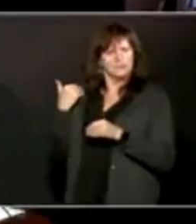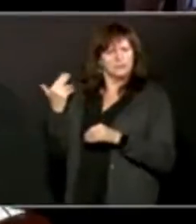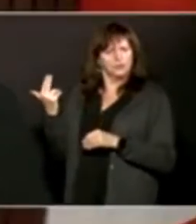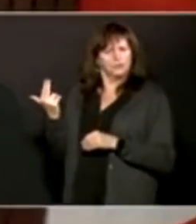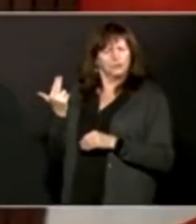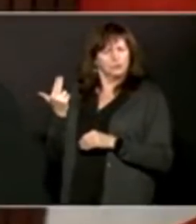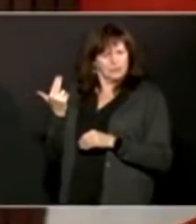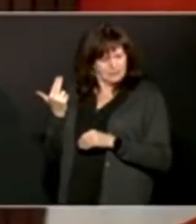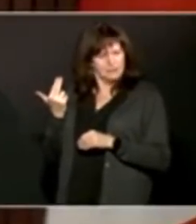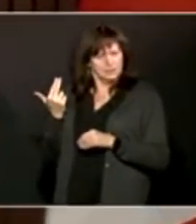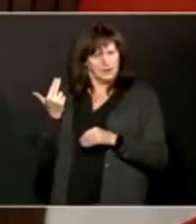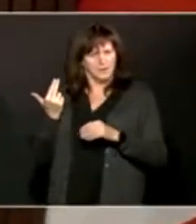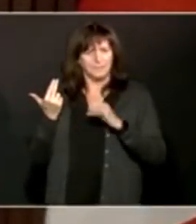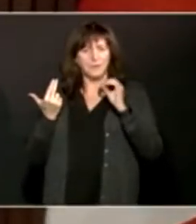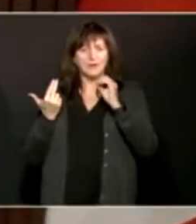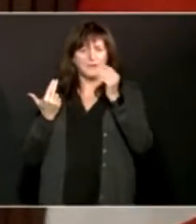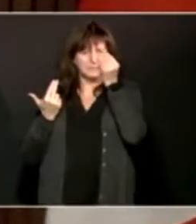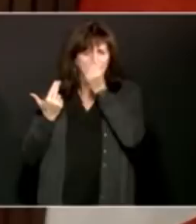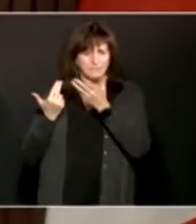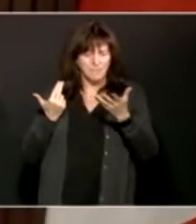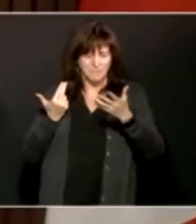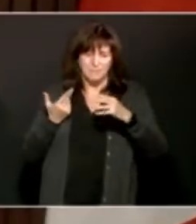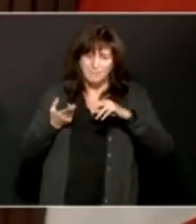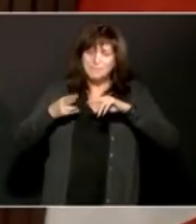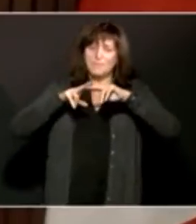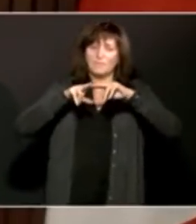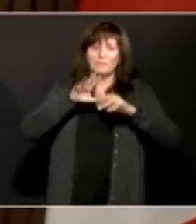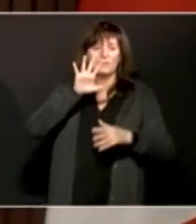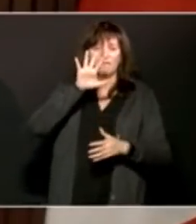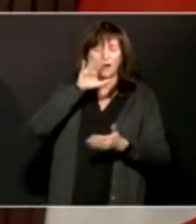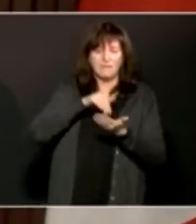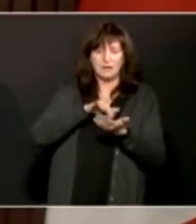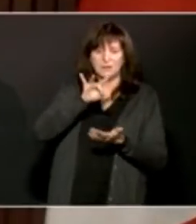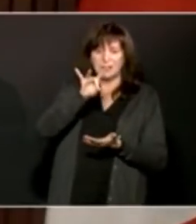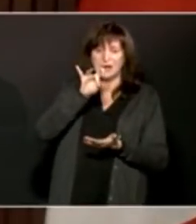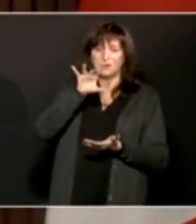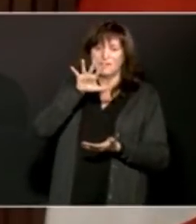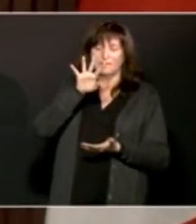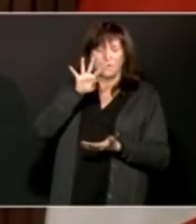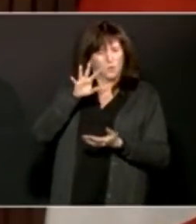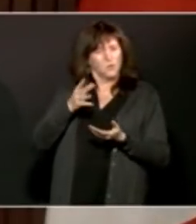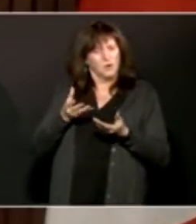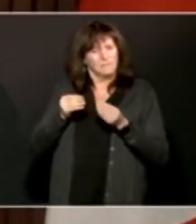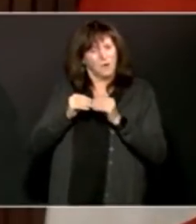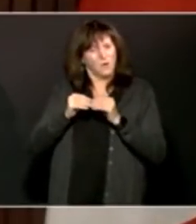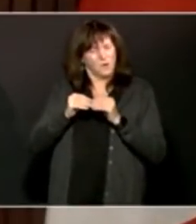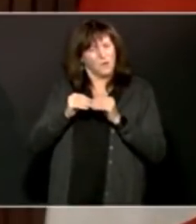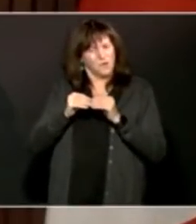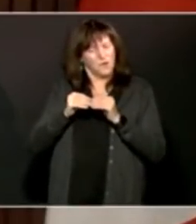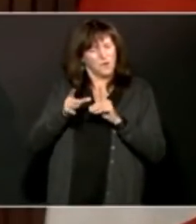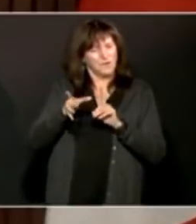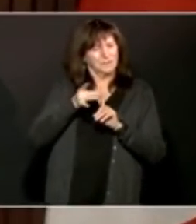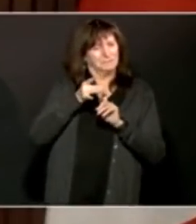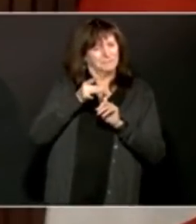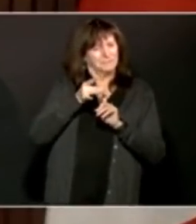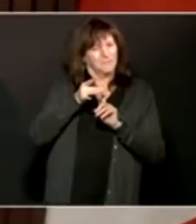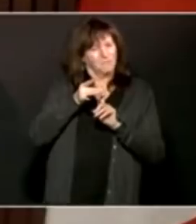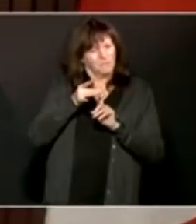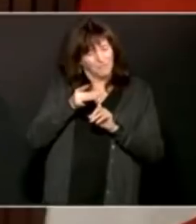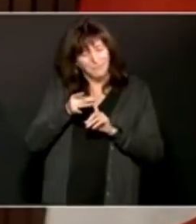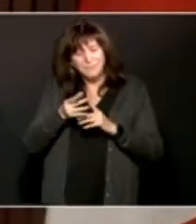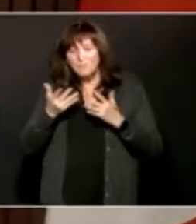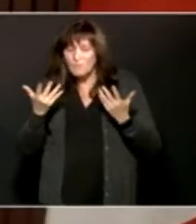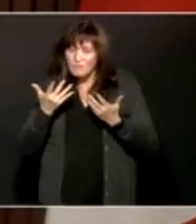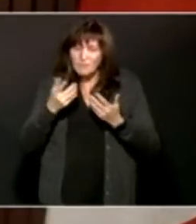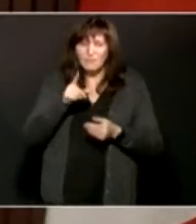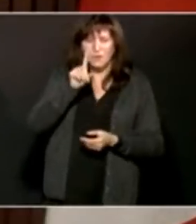5,854 cases of COVID-19. That's 1,371 on